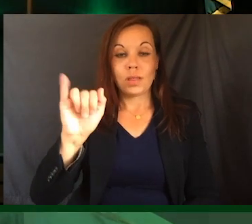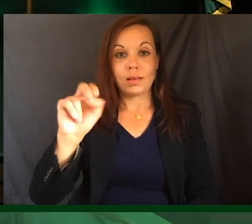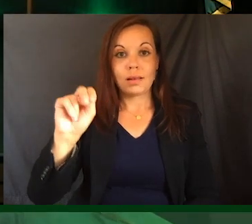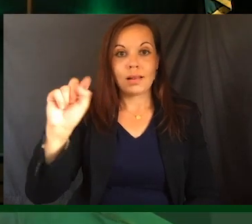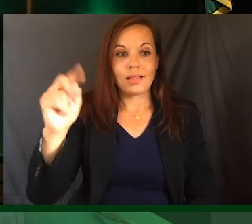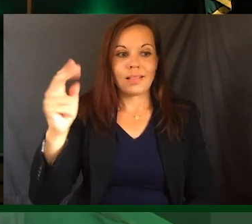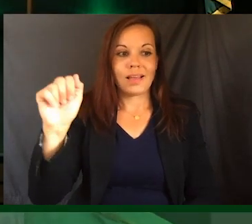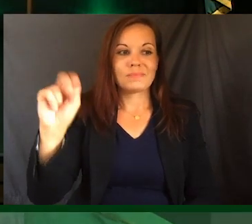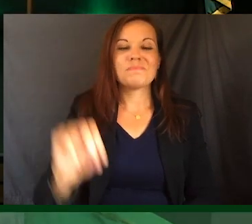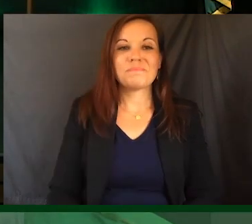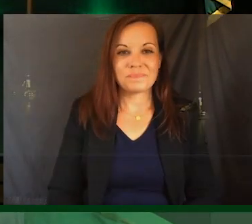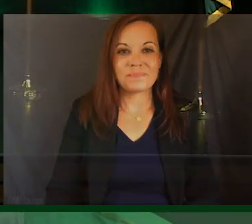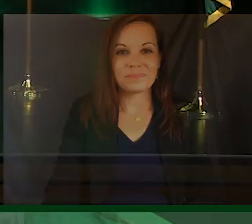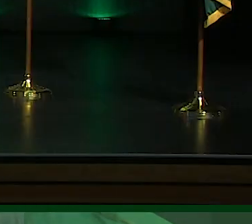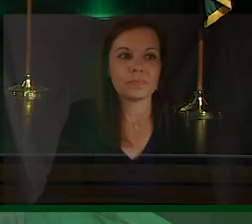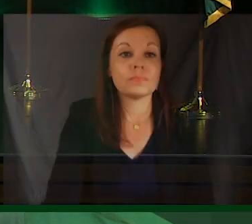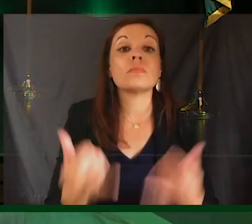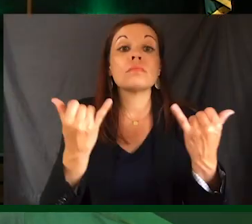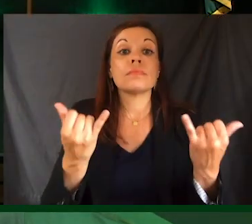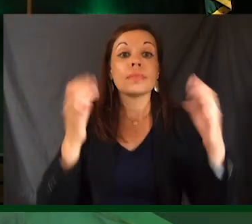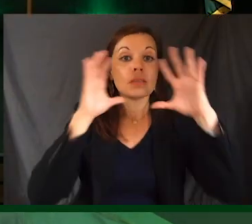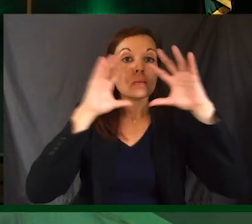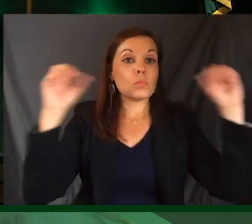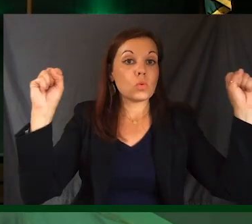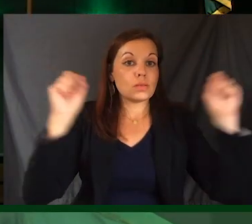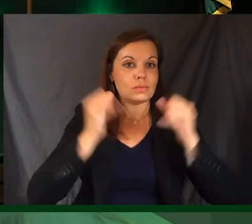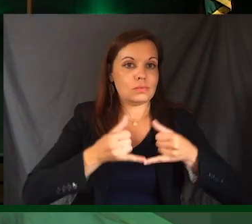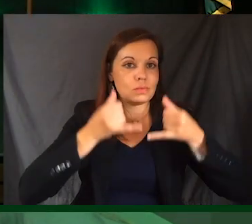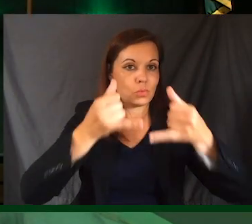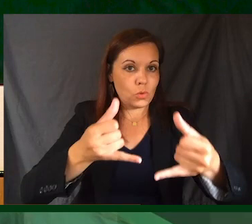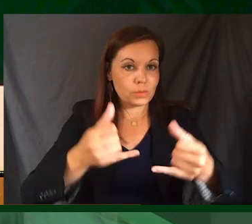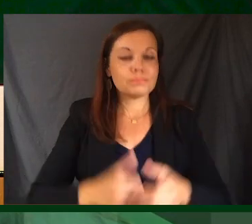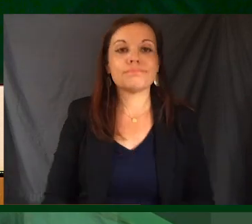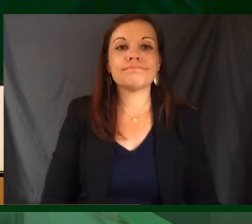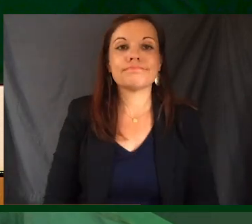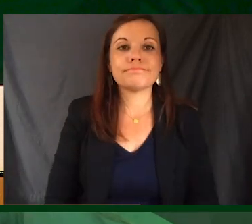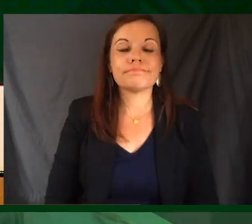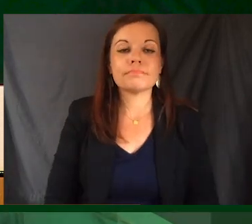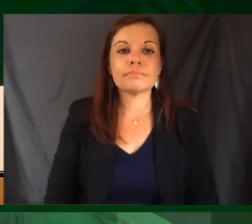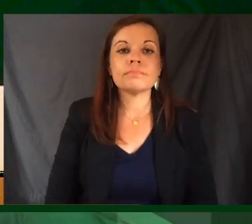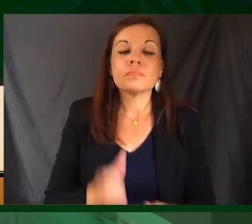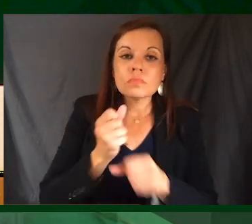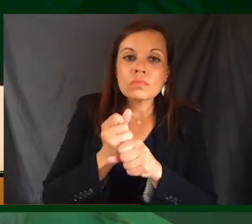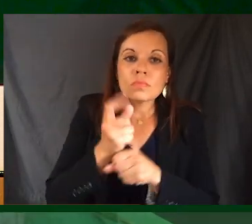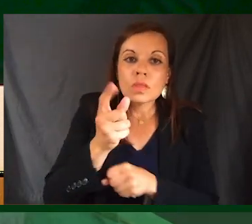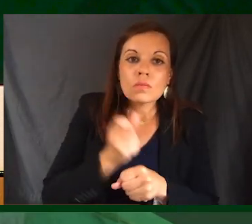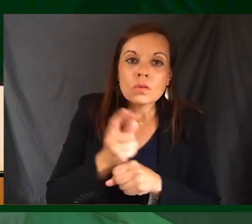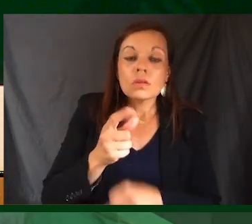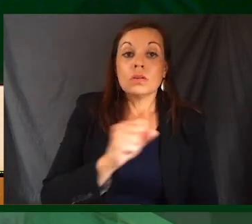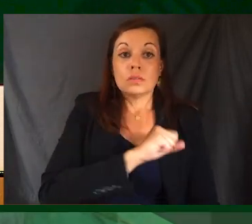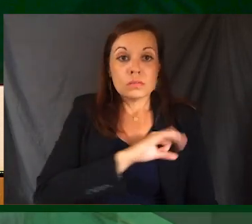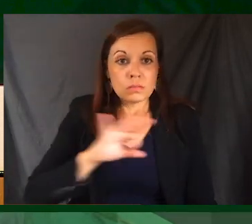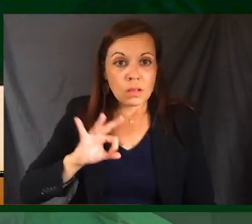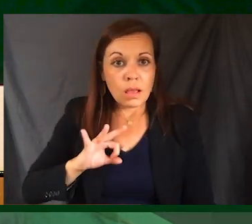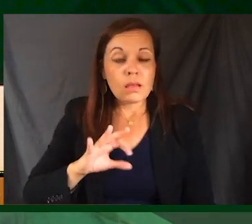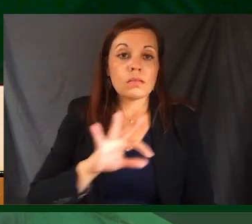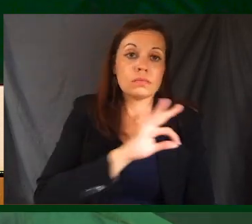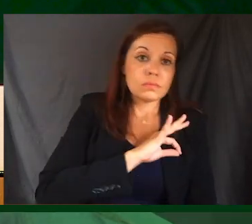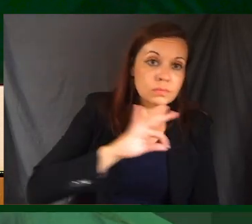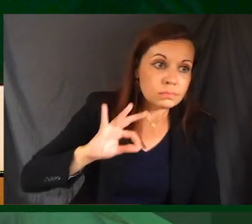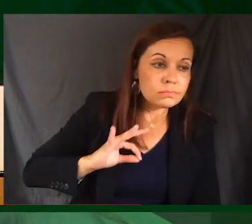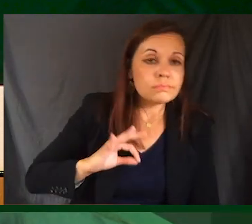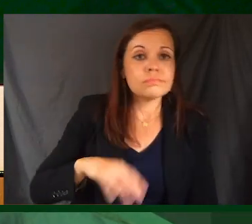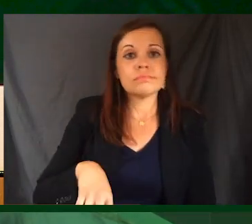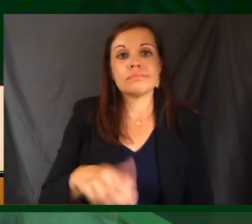And now, the President's Award. Each year, staff, faculty, and administrators